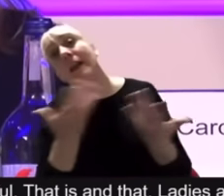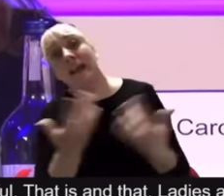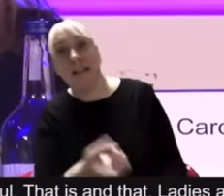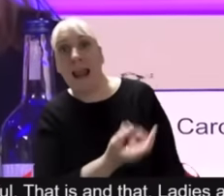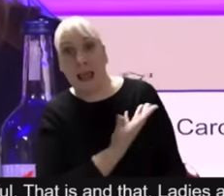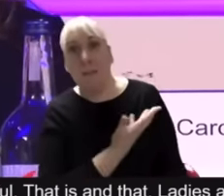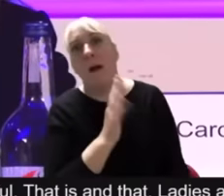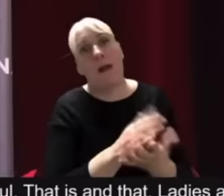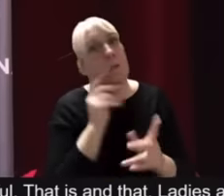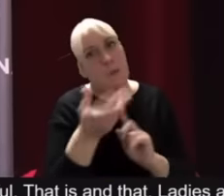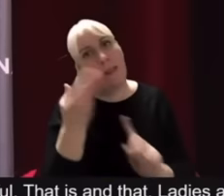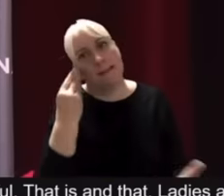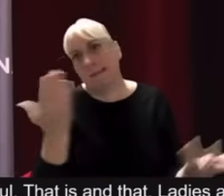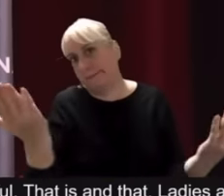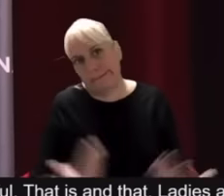Okay.